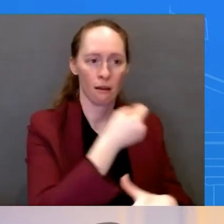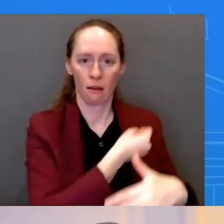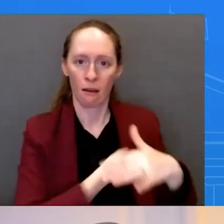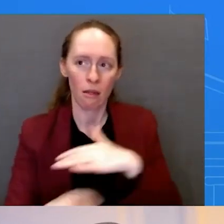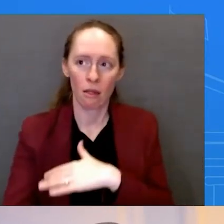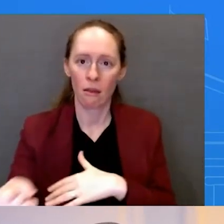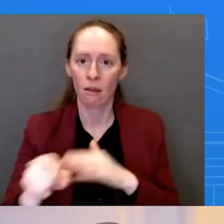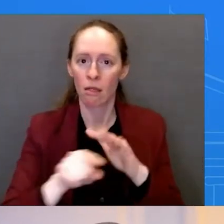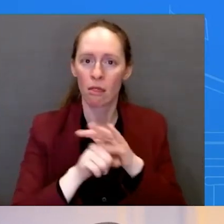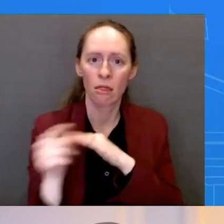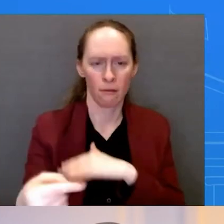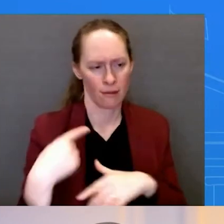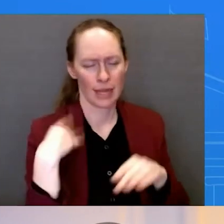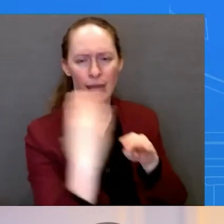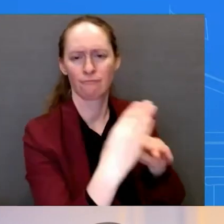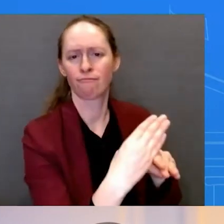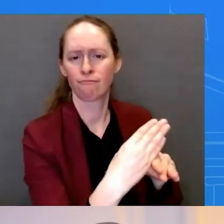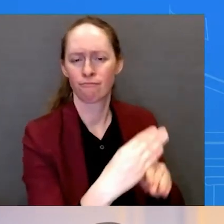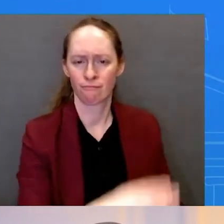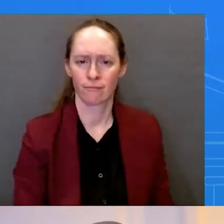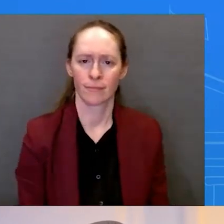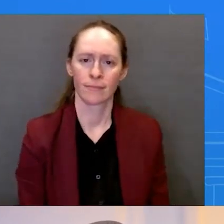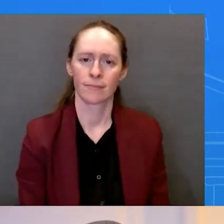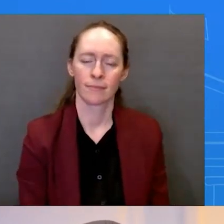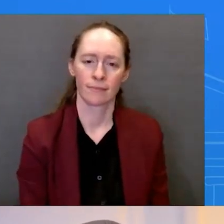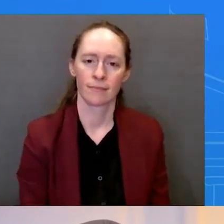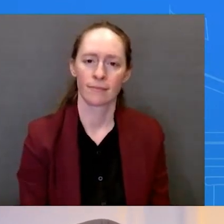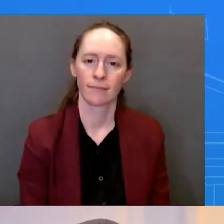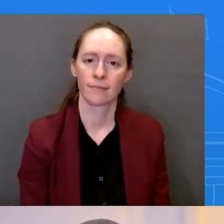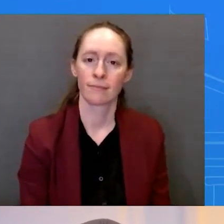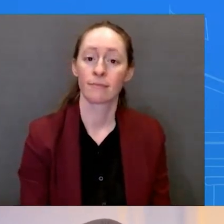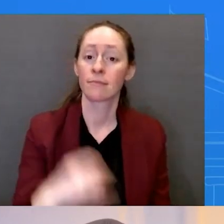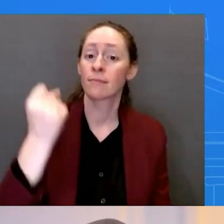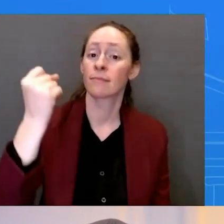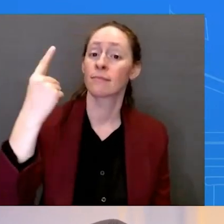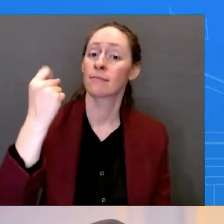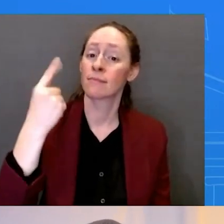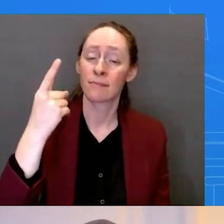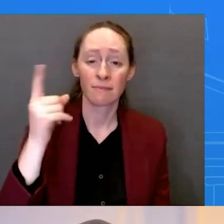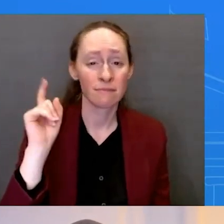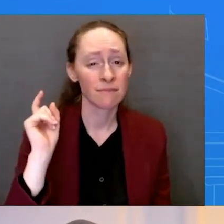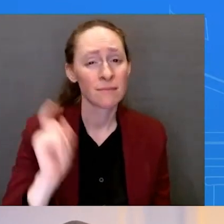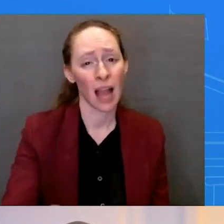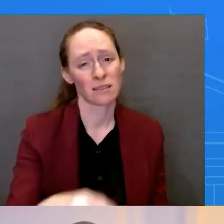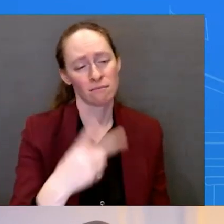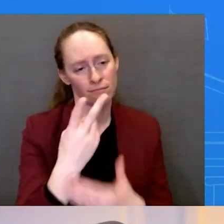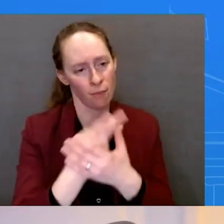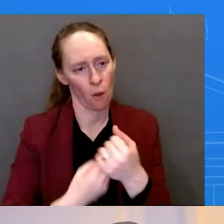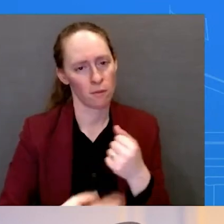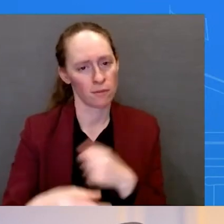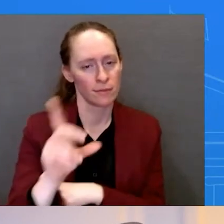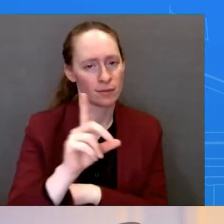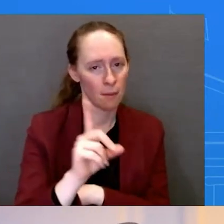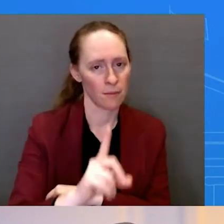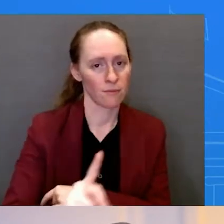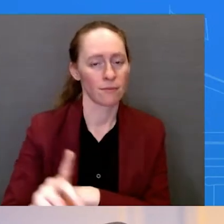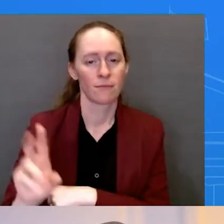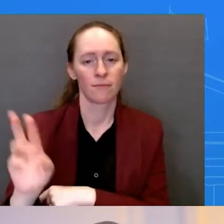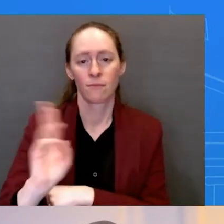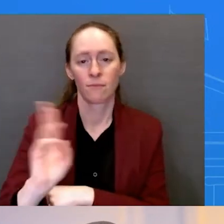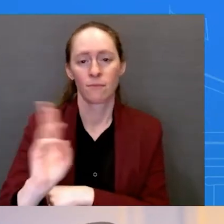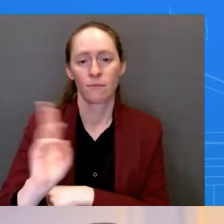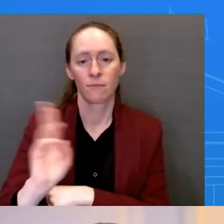We need to do this in a bipartisan way, as we have done, as the president has been able to do more than 200 times during his administration.